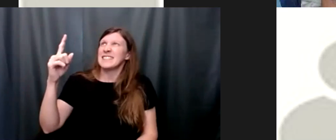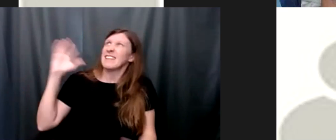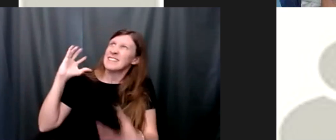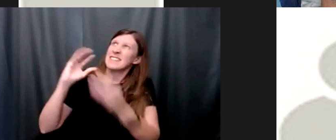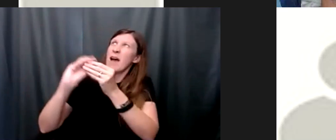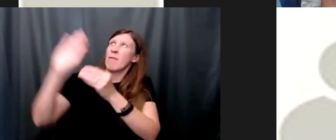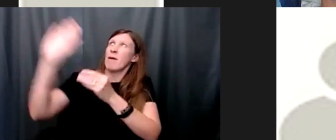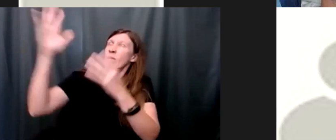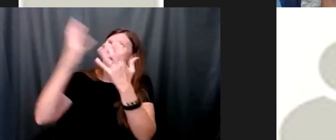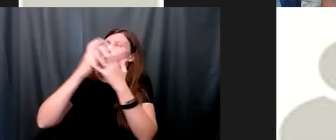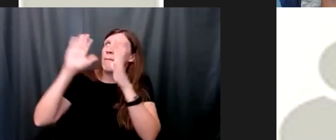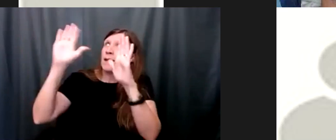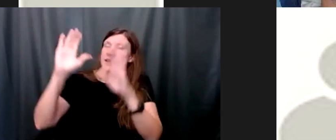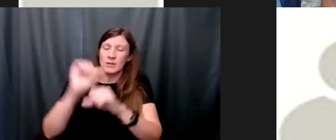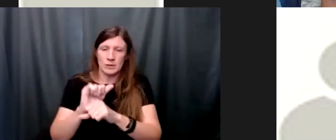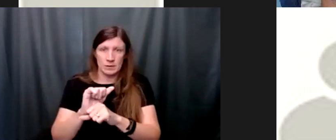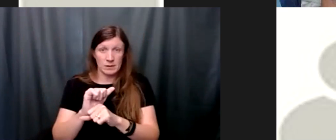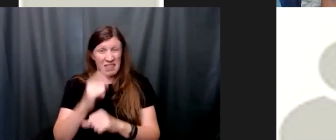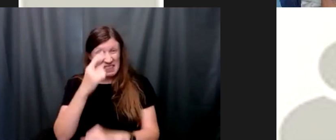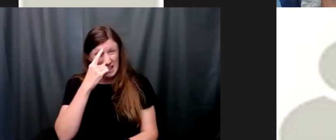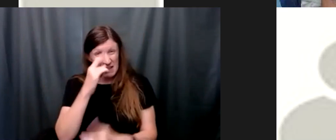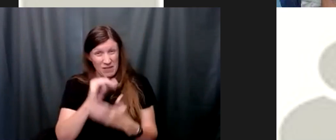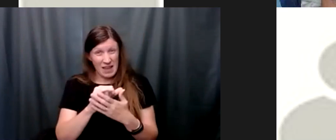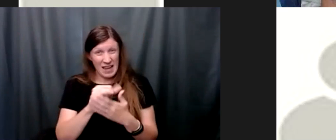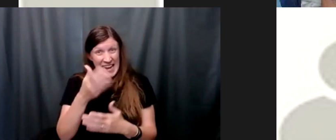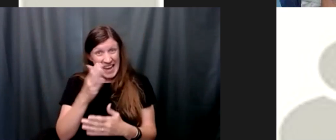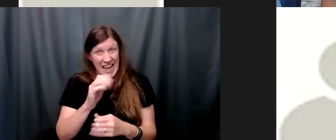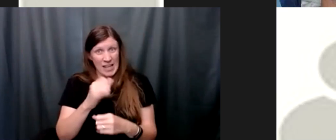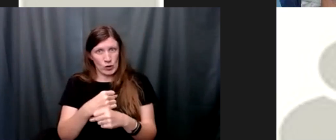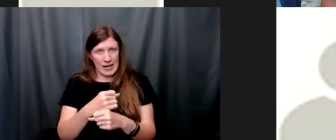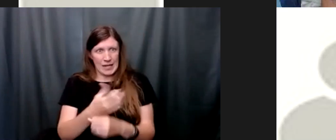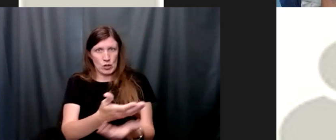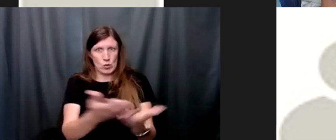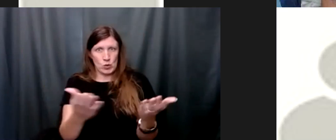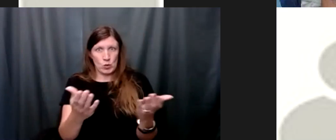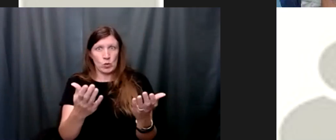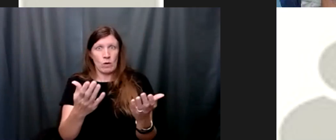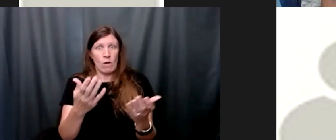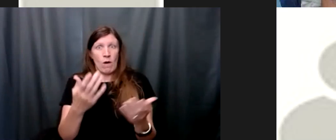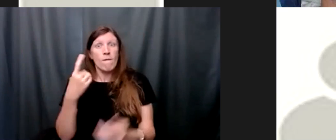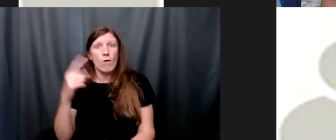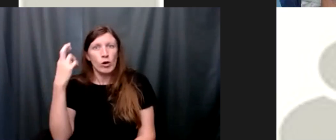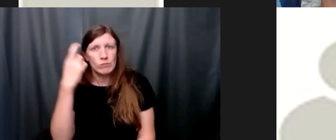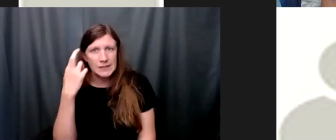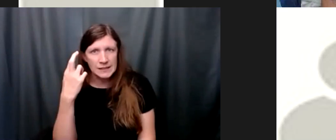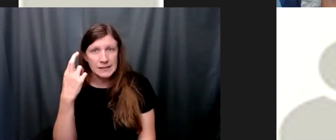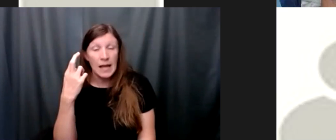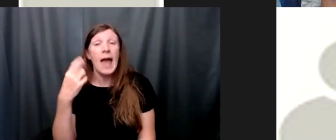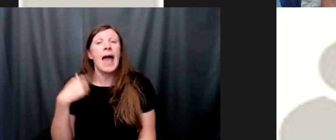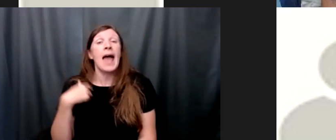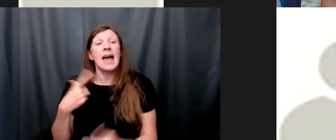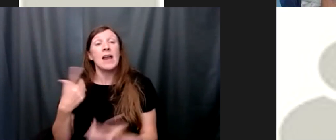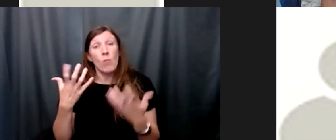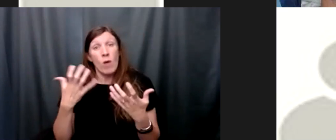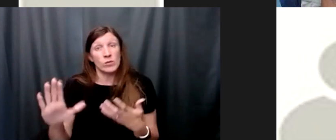you god created you on purpose and for a purpose he